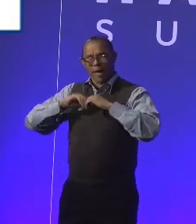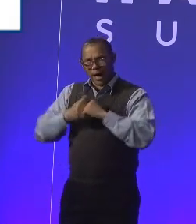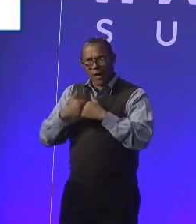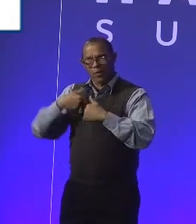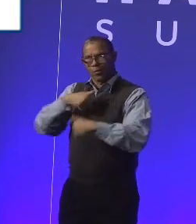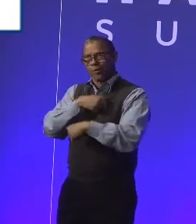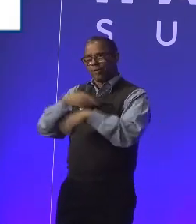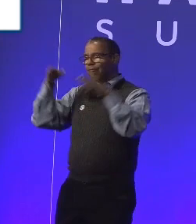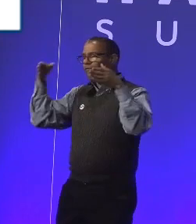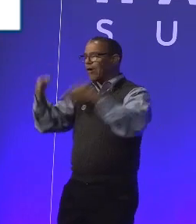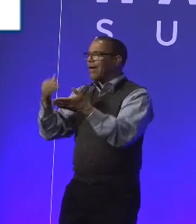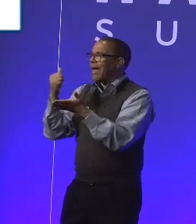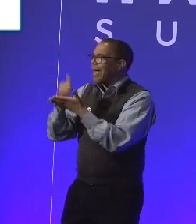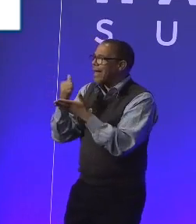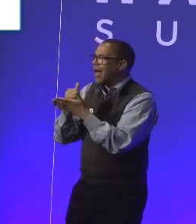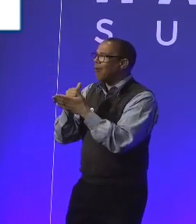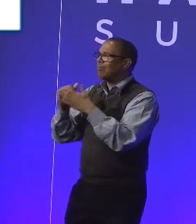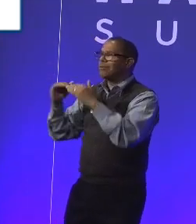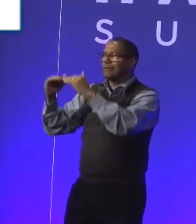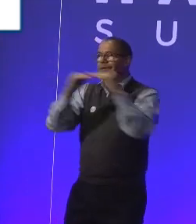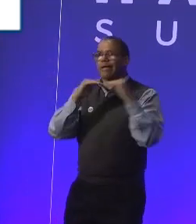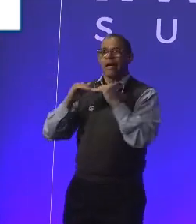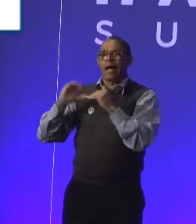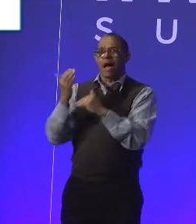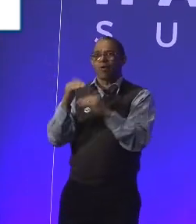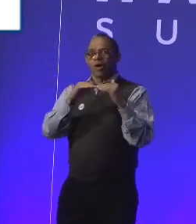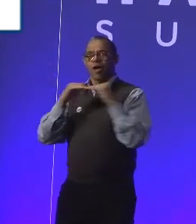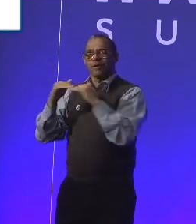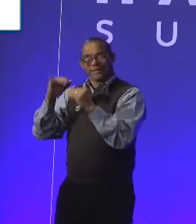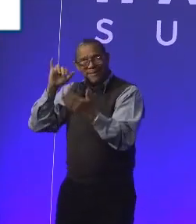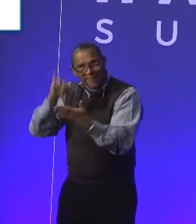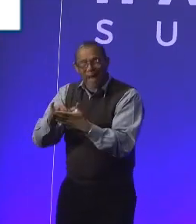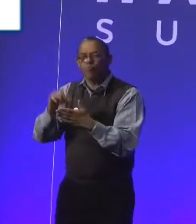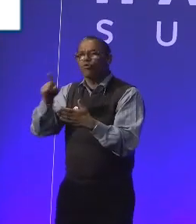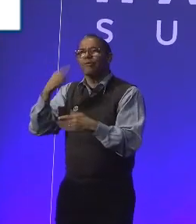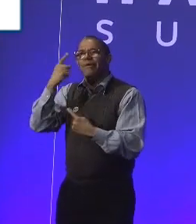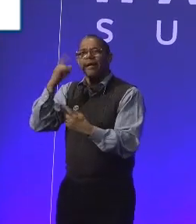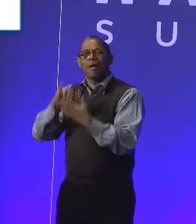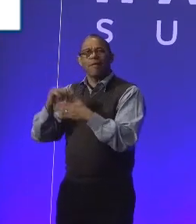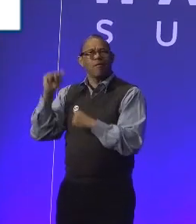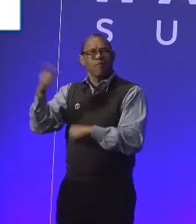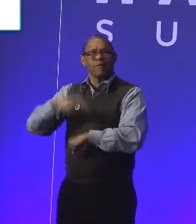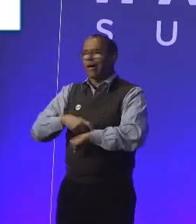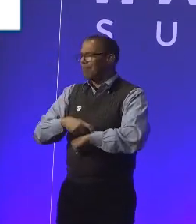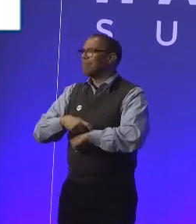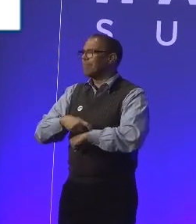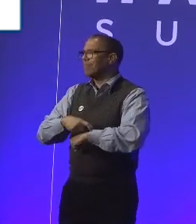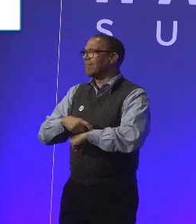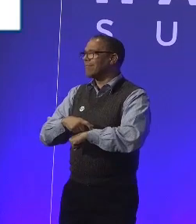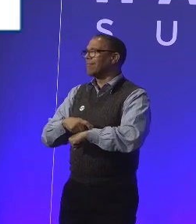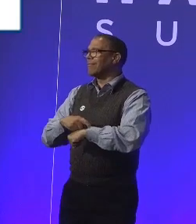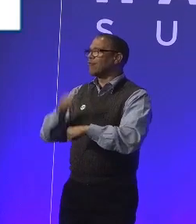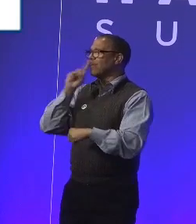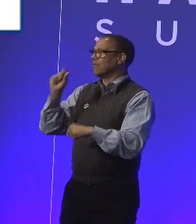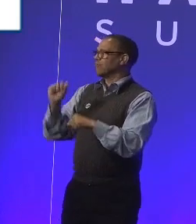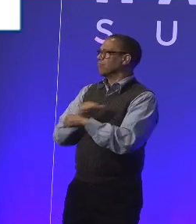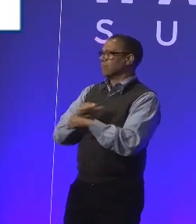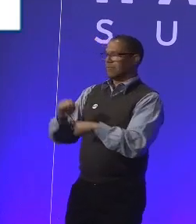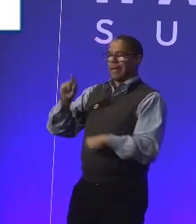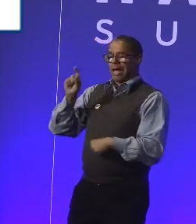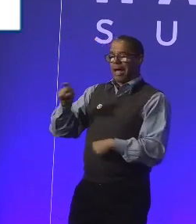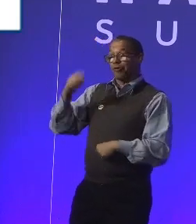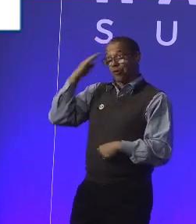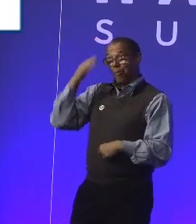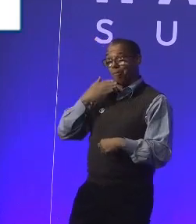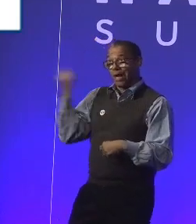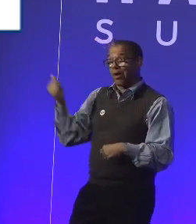about how we help our colleagues. It should be about something we think about all the time. And in fact, I should know better anyway, because I'm